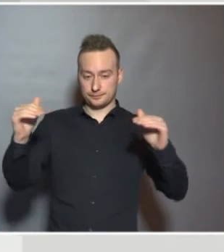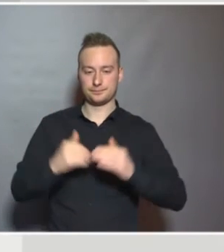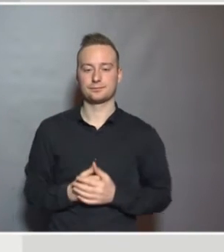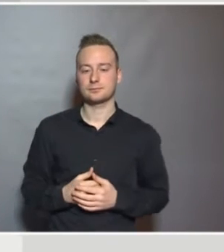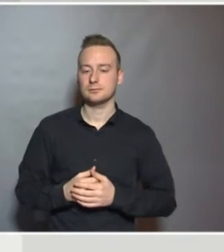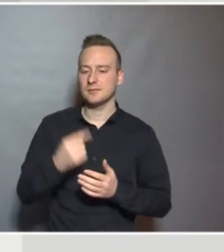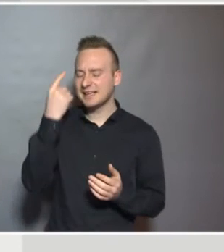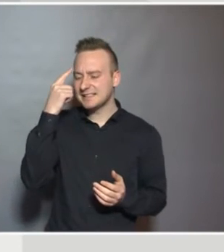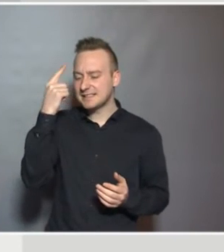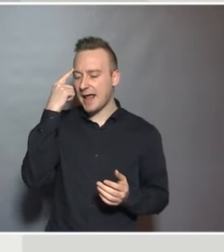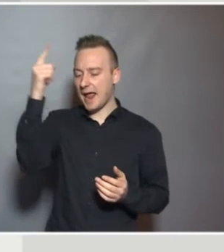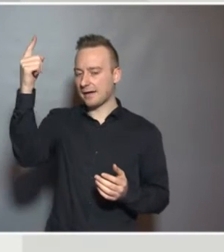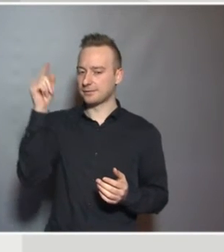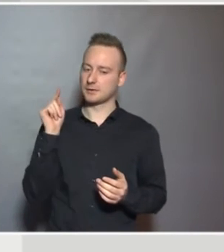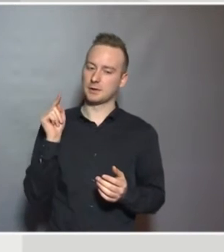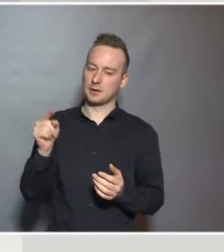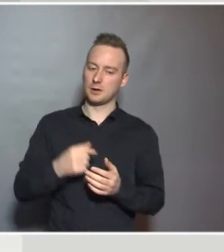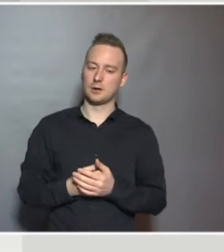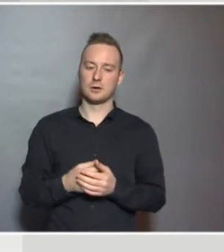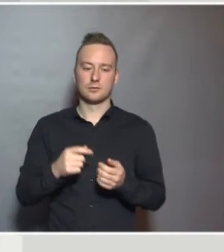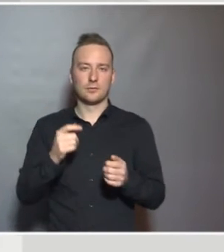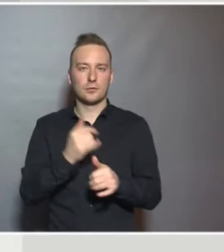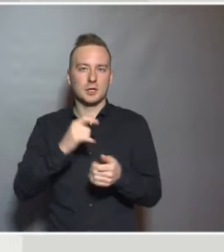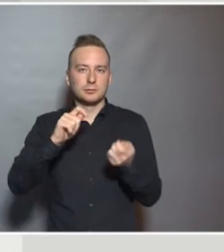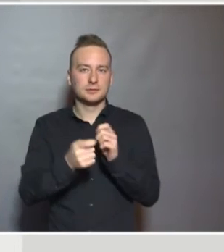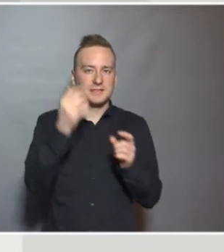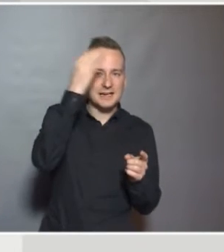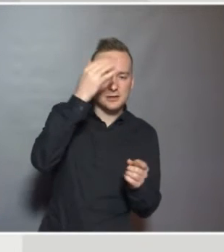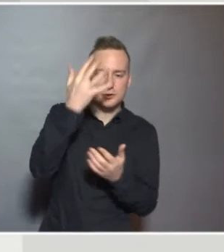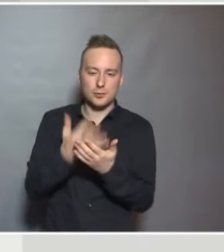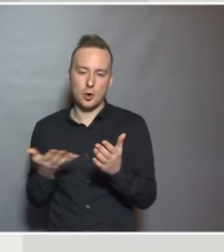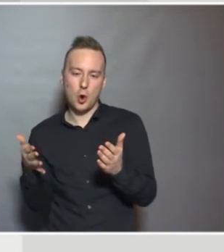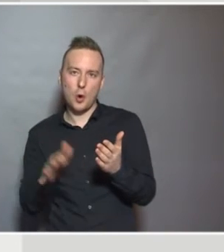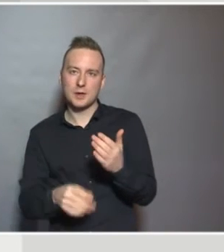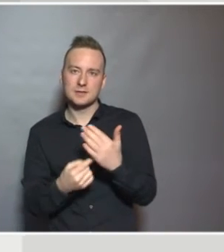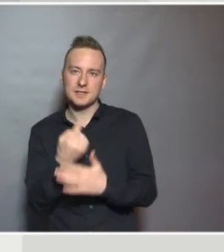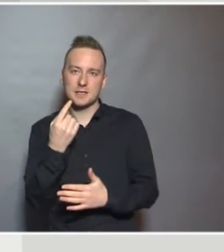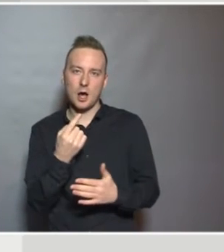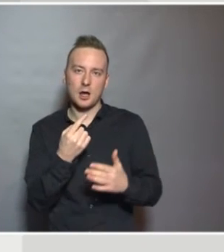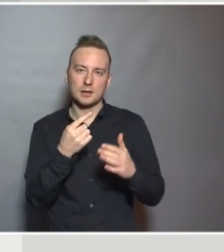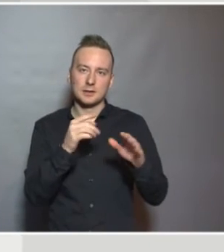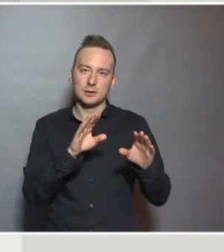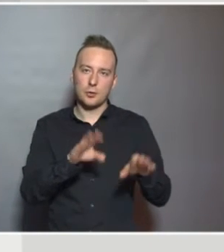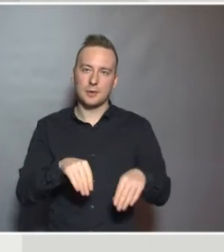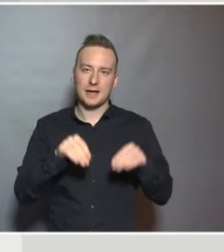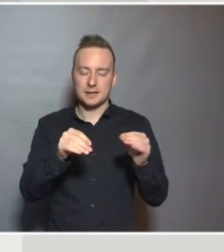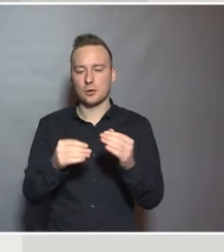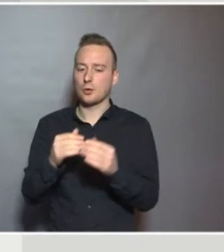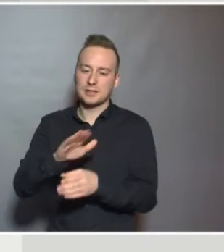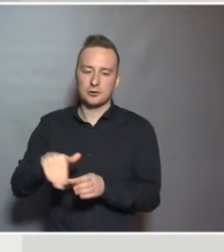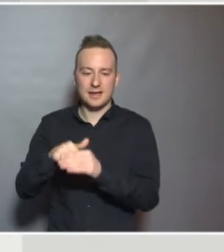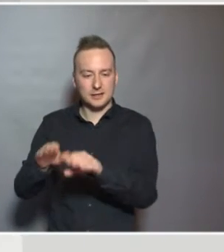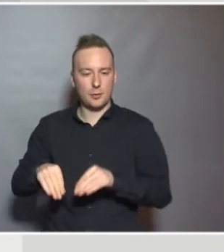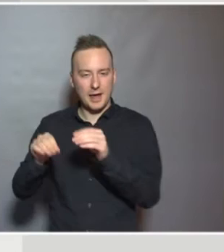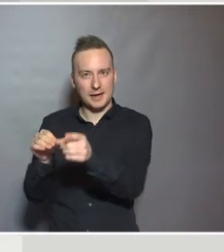idea that changing thinking and language around special educational needs is something which is